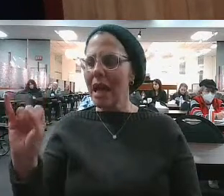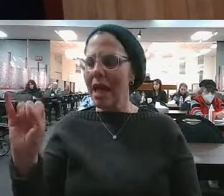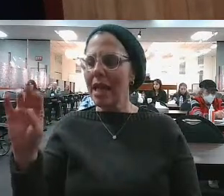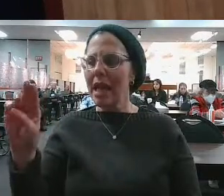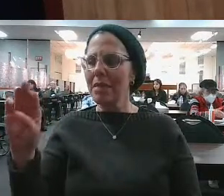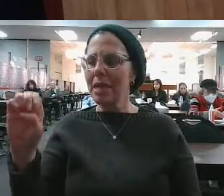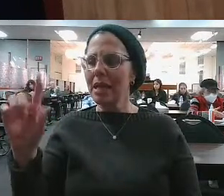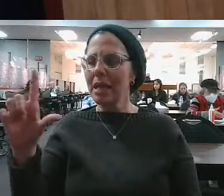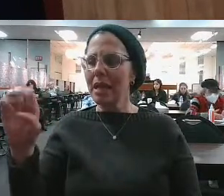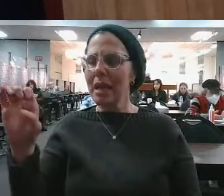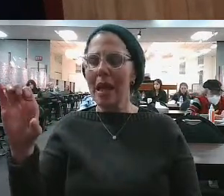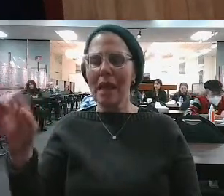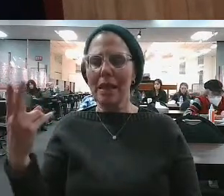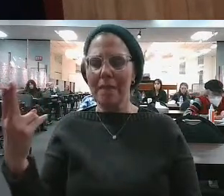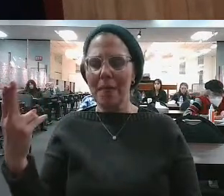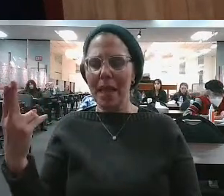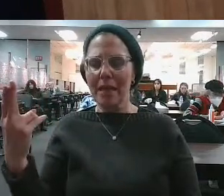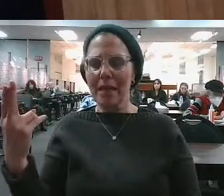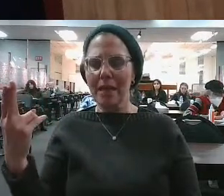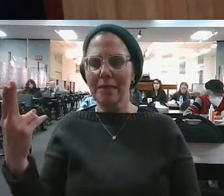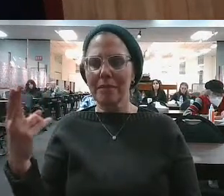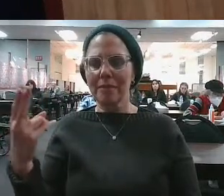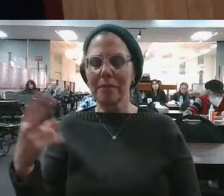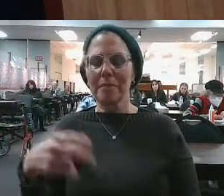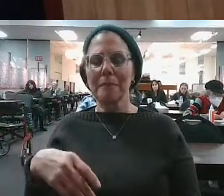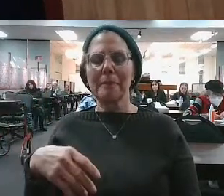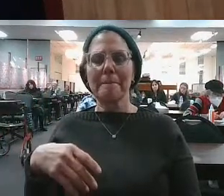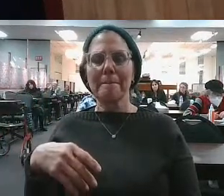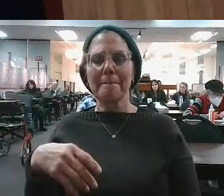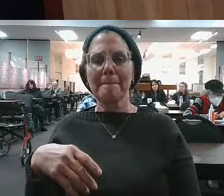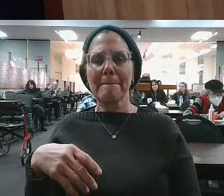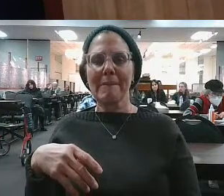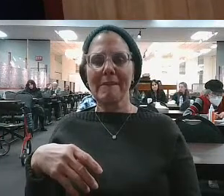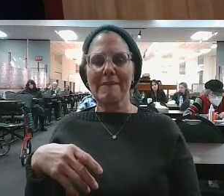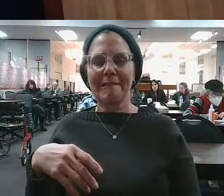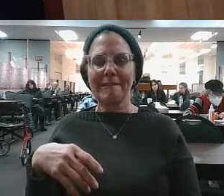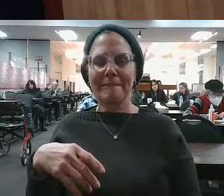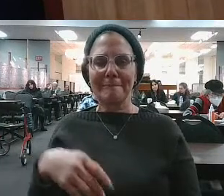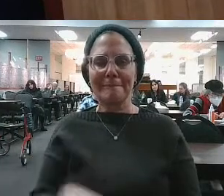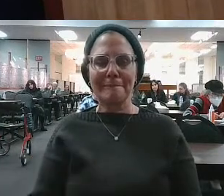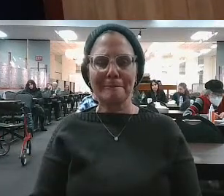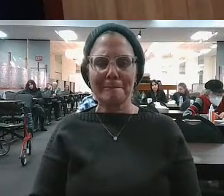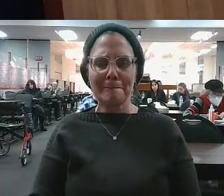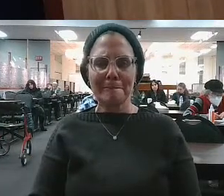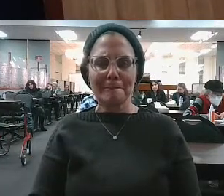six. So, the Medrash highlights the story here. Listen to this.